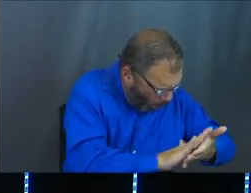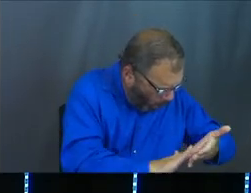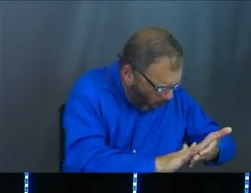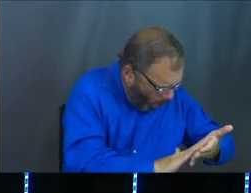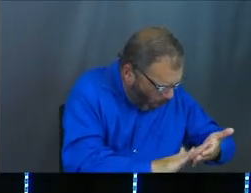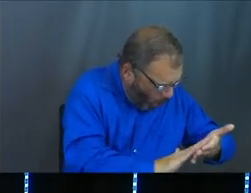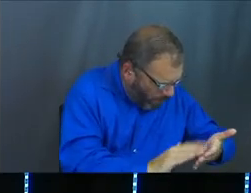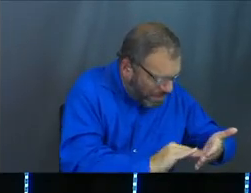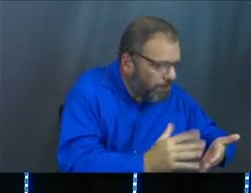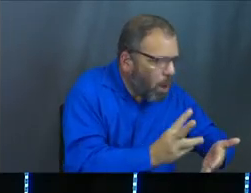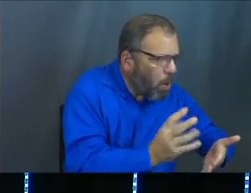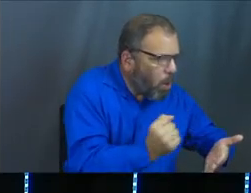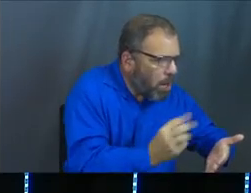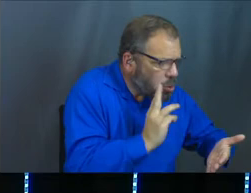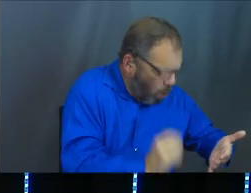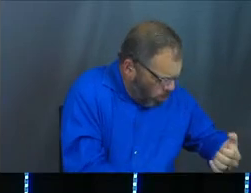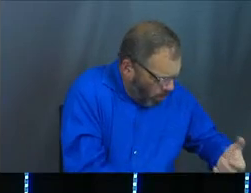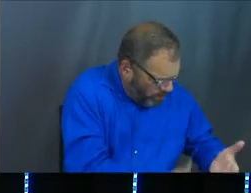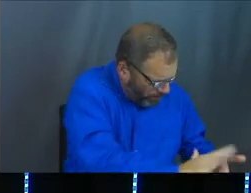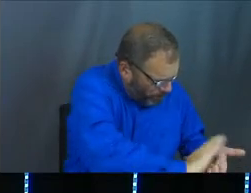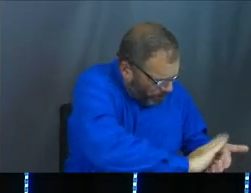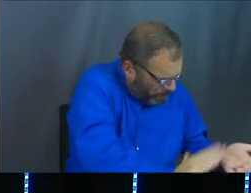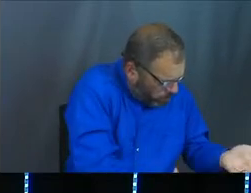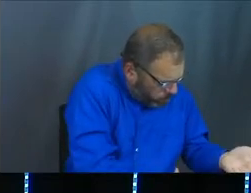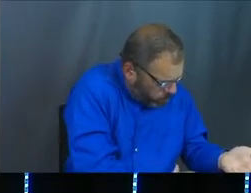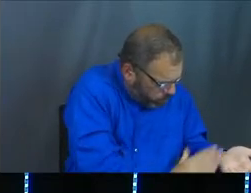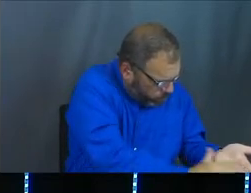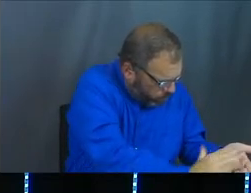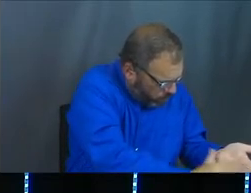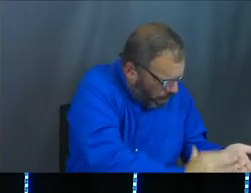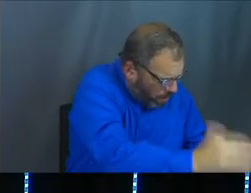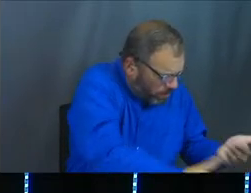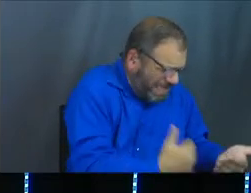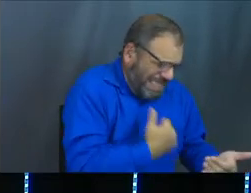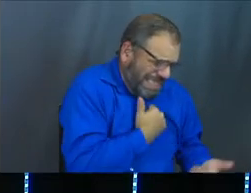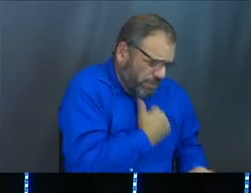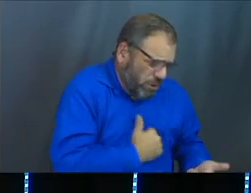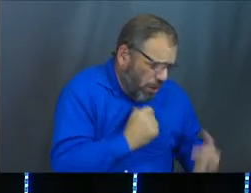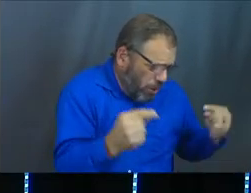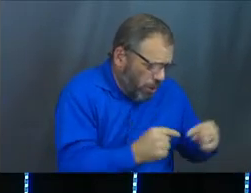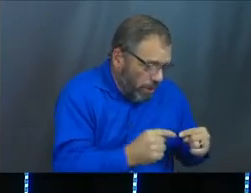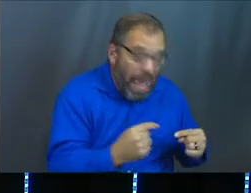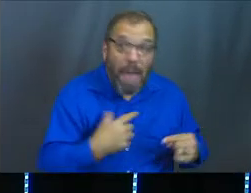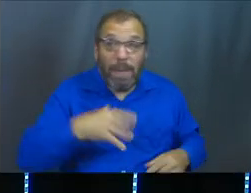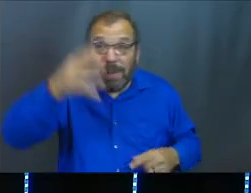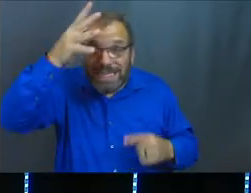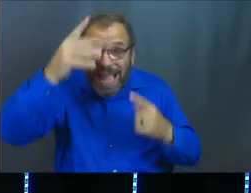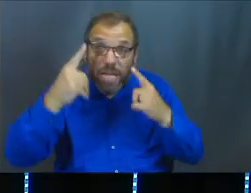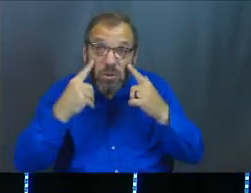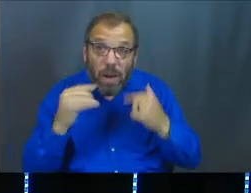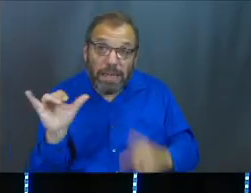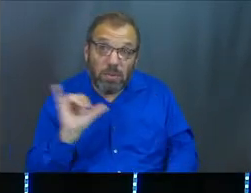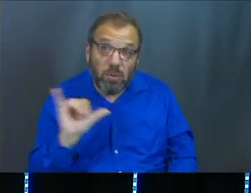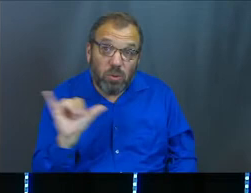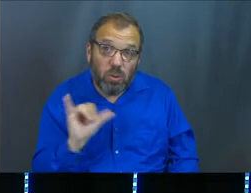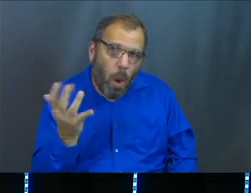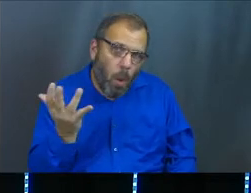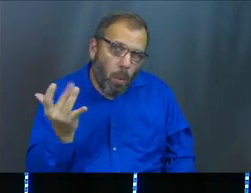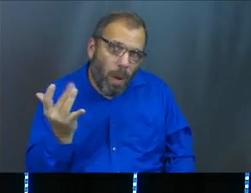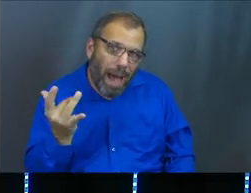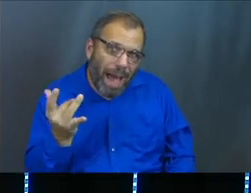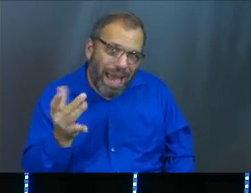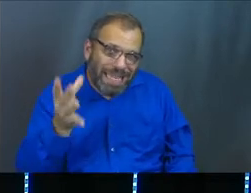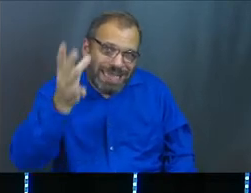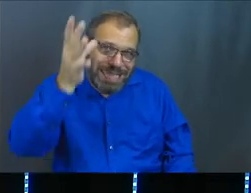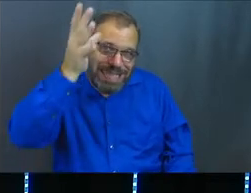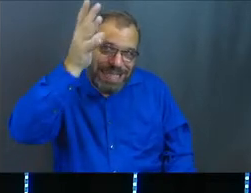Can we get that under some cold water? Can we get that bandaged up? And I'm so sorry you're hurting. And maybe there's some tears coming down this dad's face. Why? Because